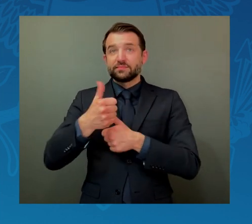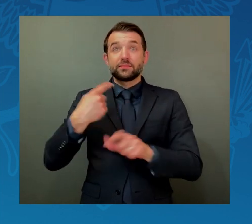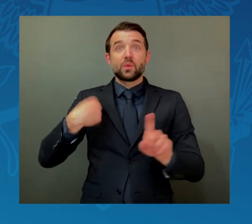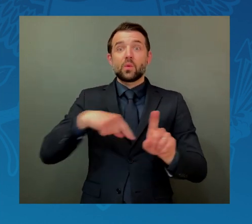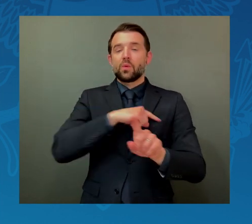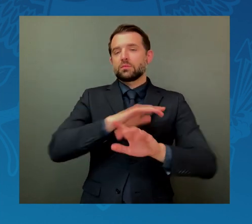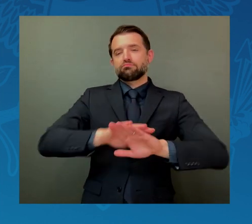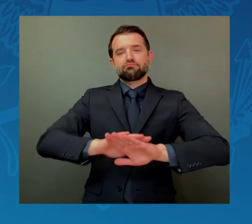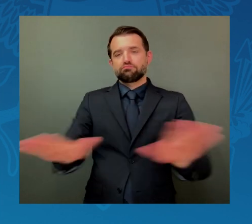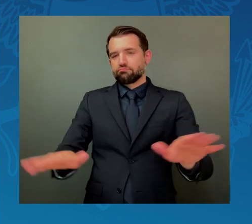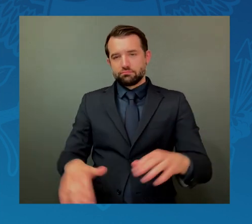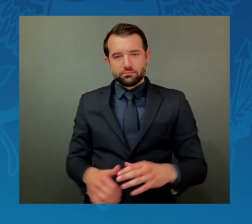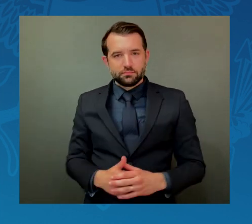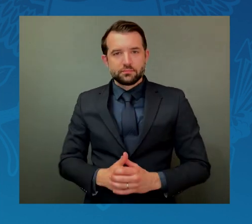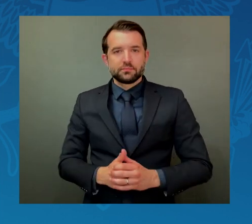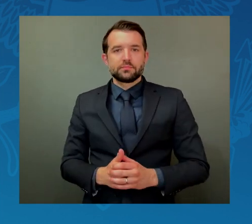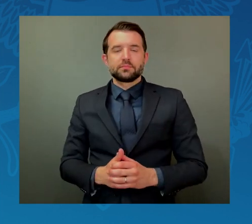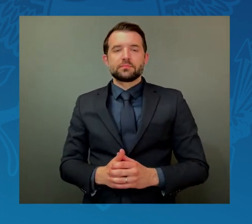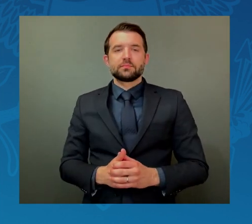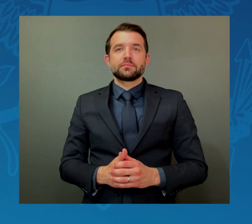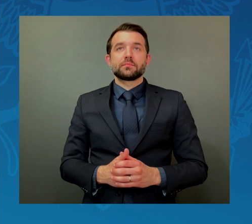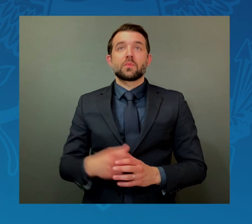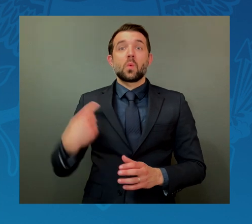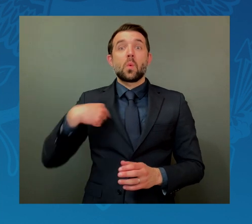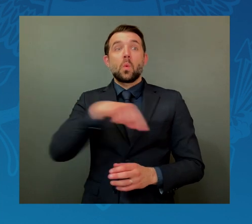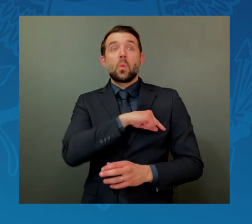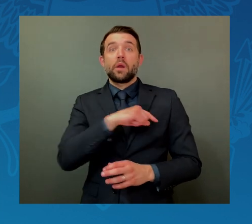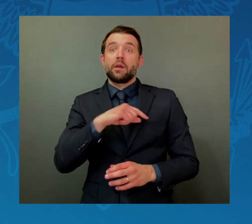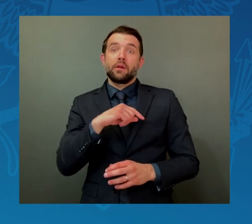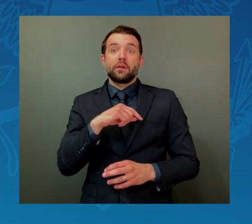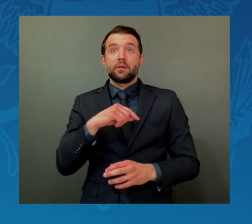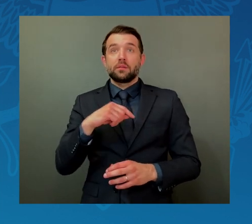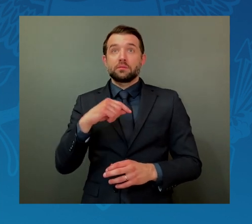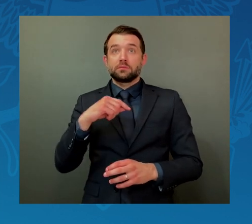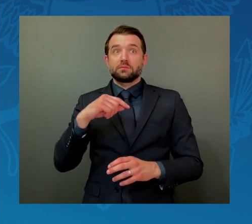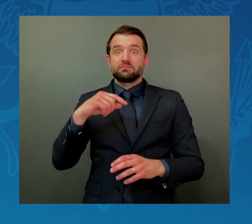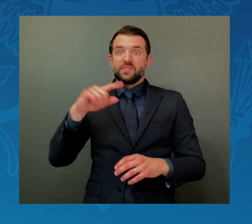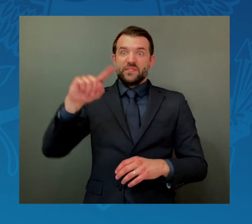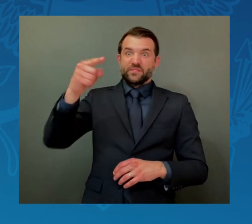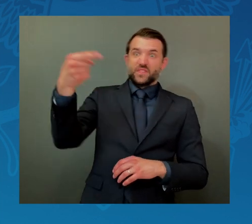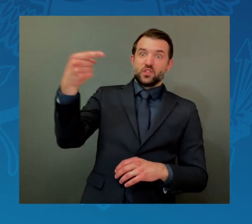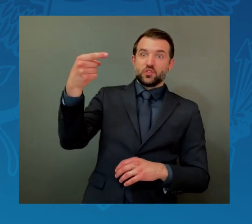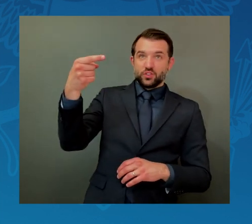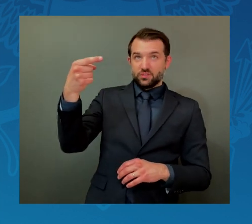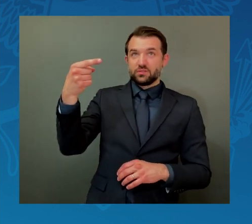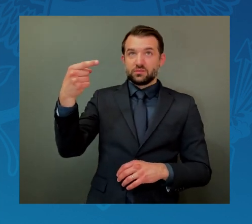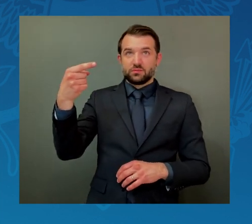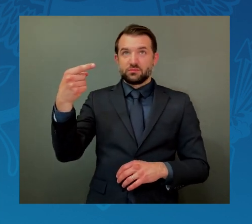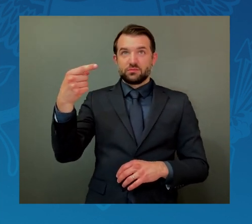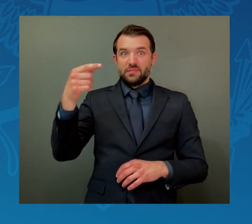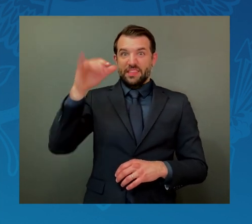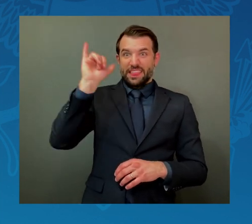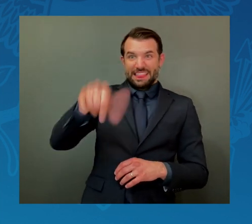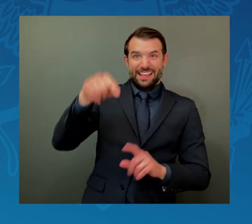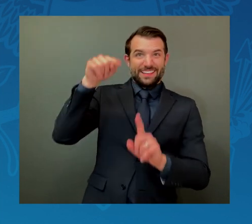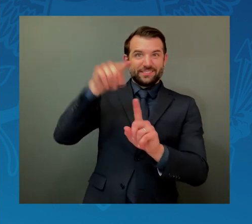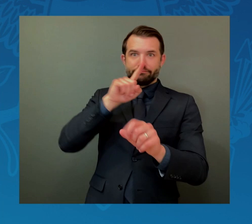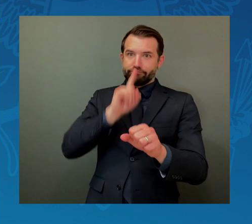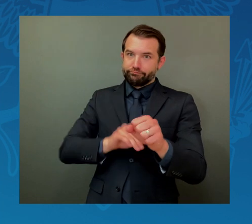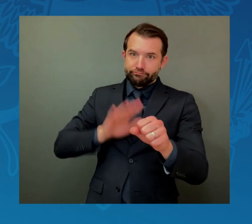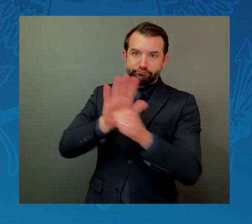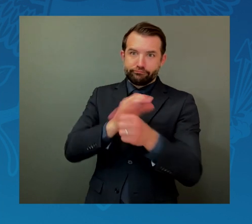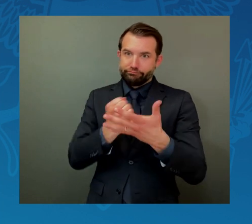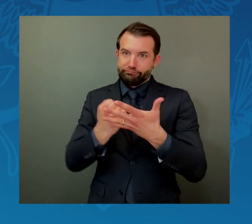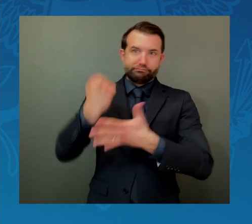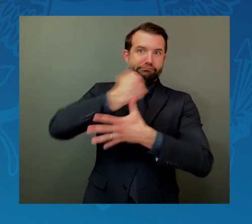We are the first nation to make such a commitment. And